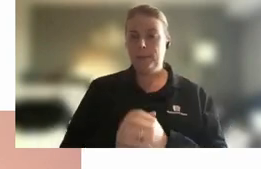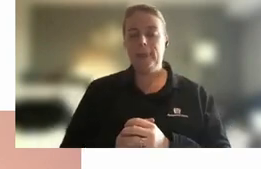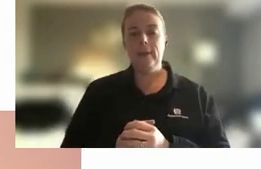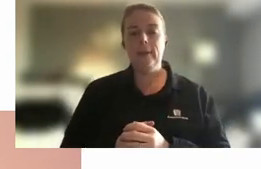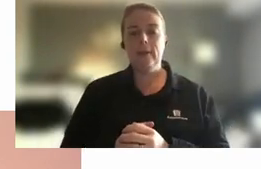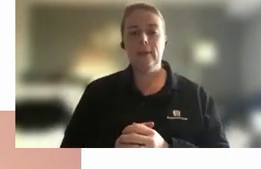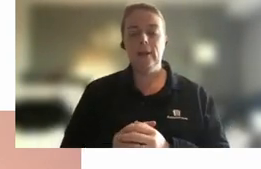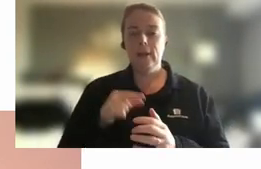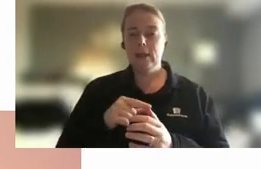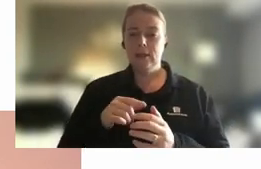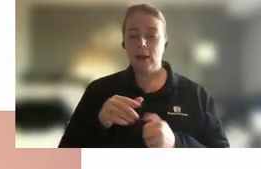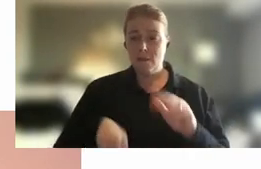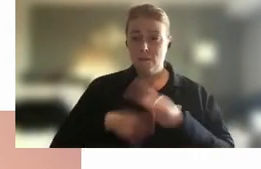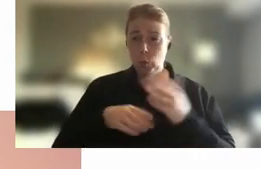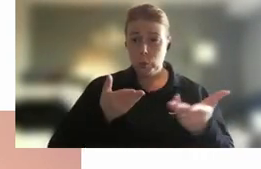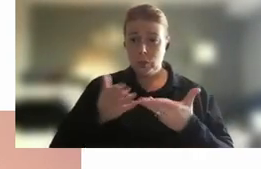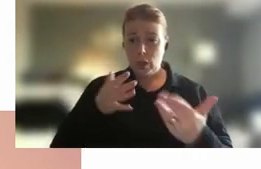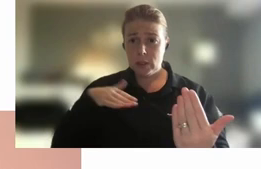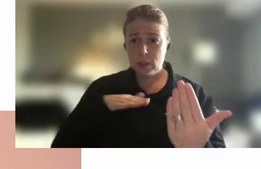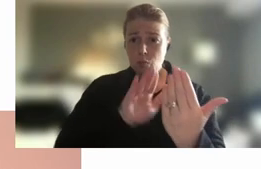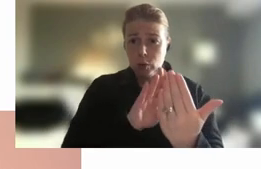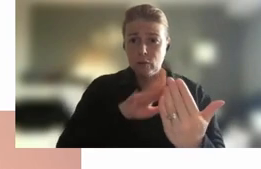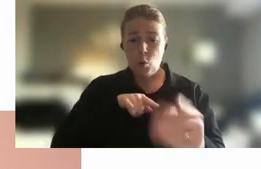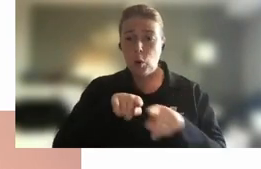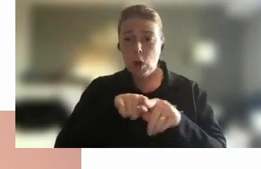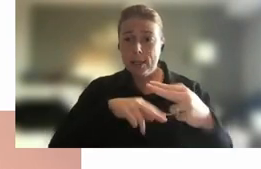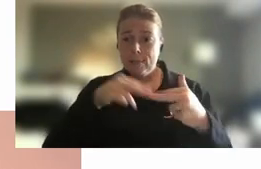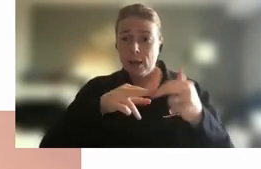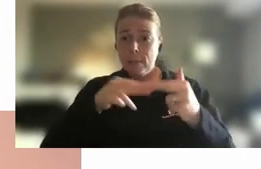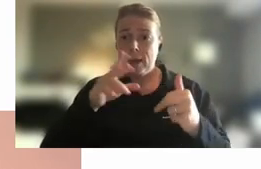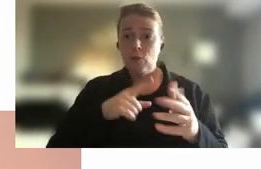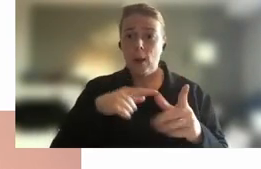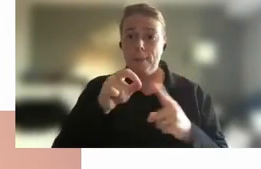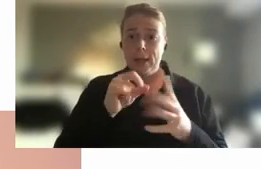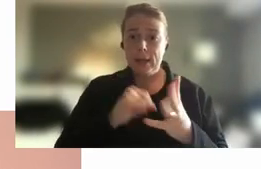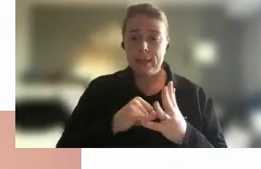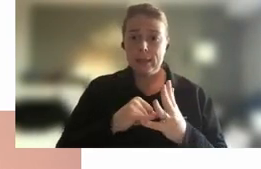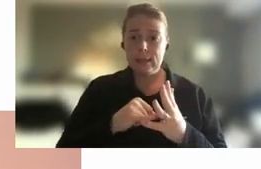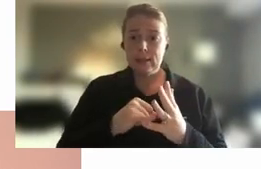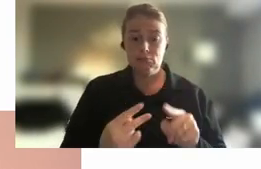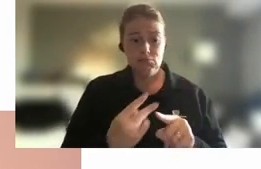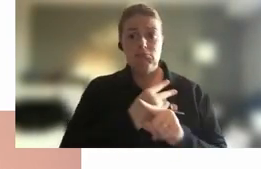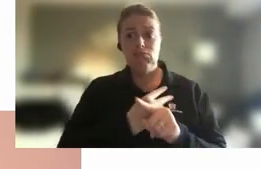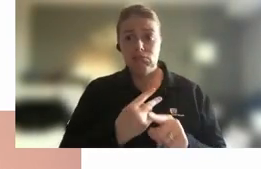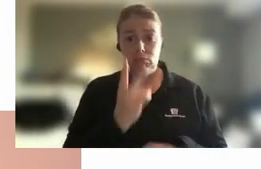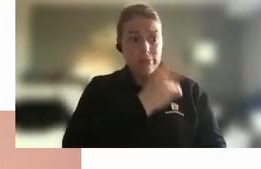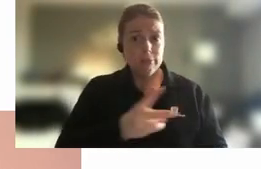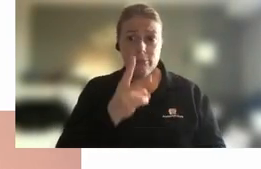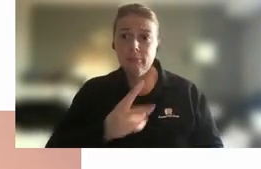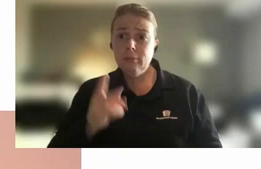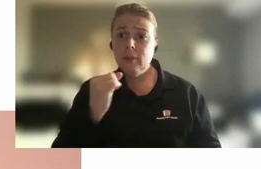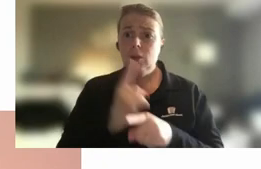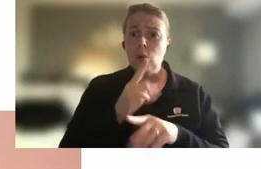approach to learning and development for the APS review after review has talked about how important thinking about